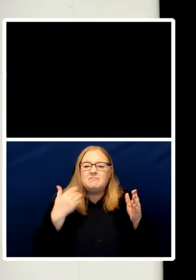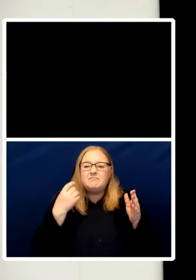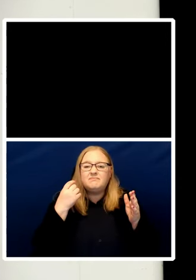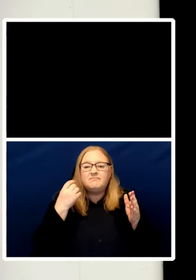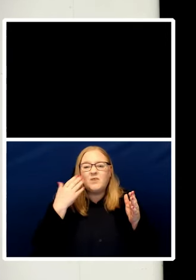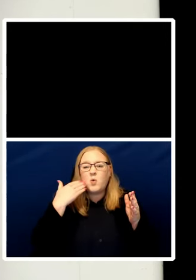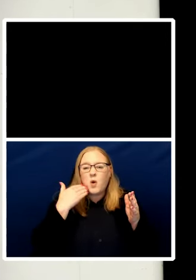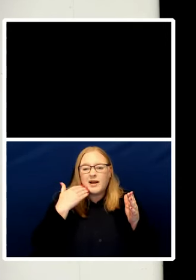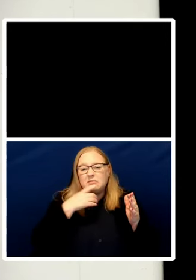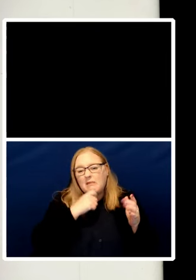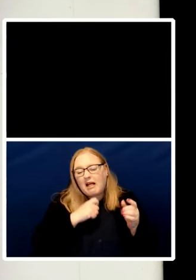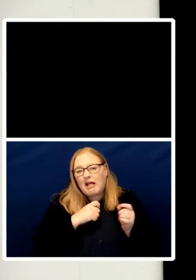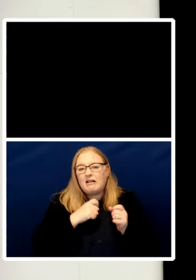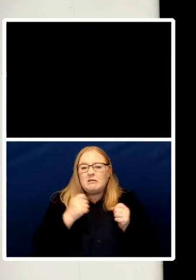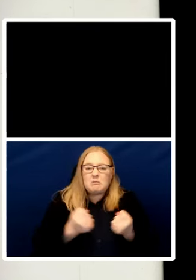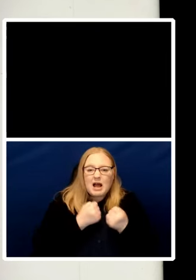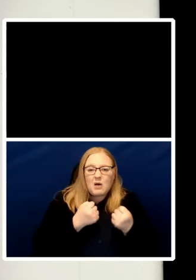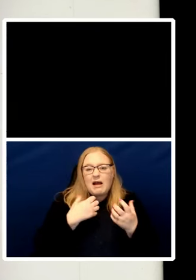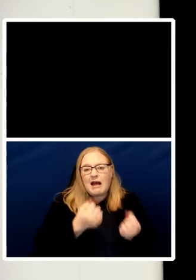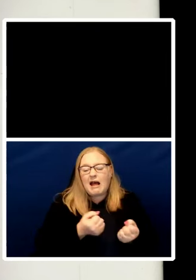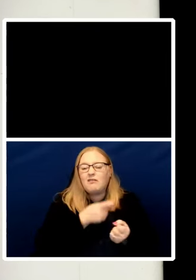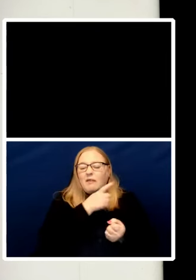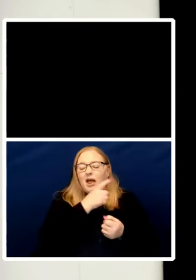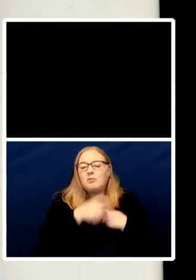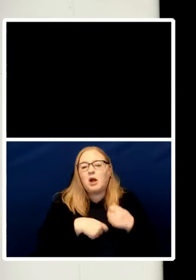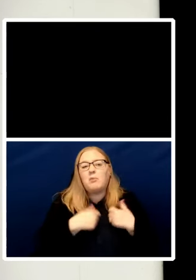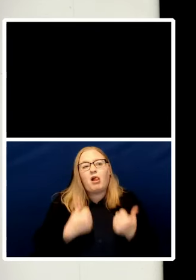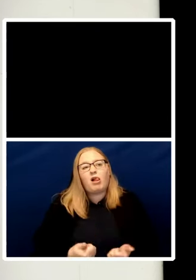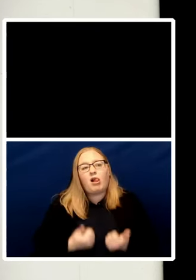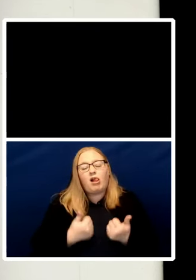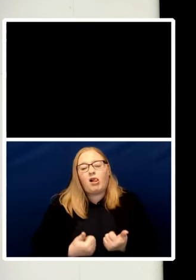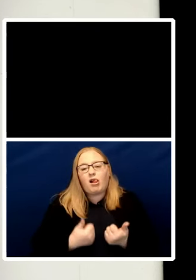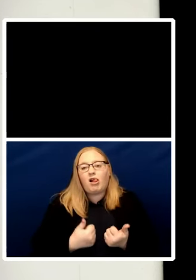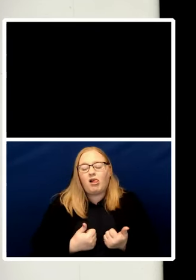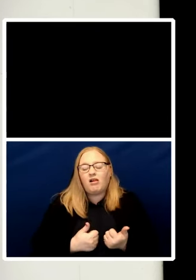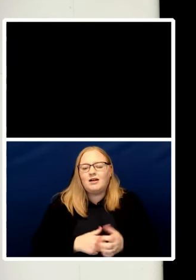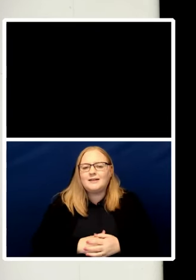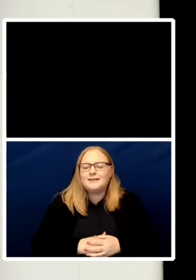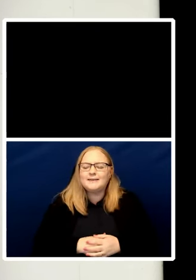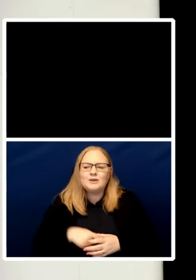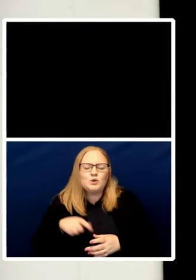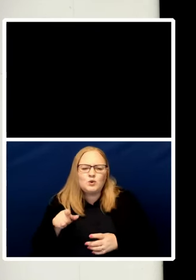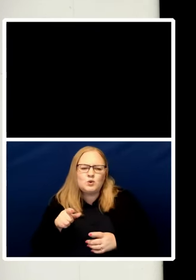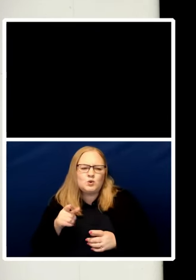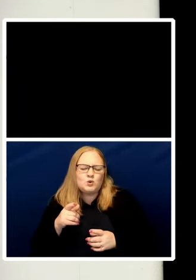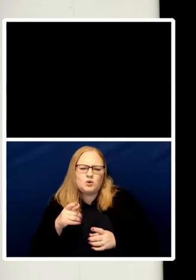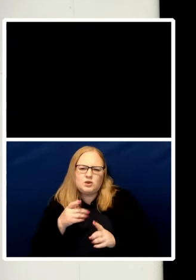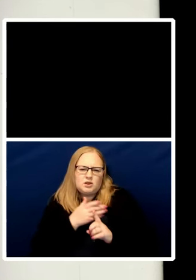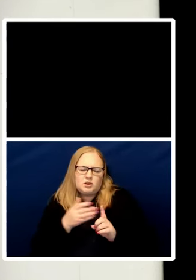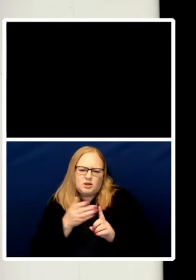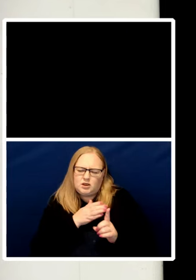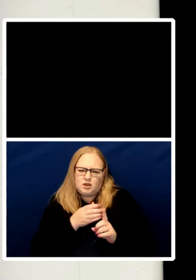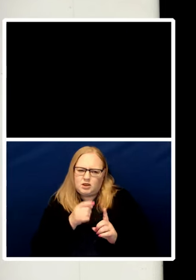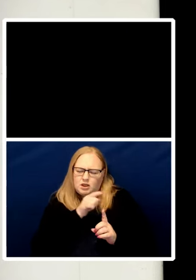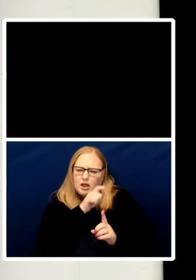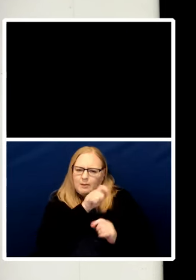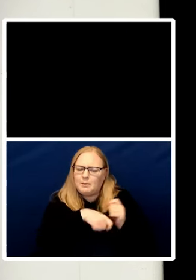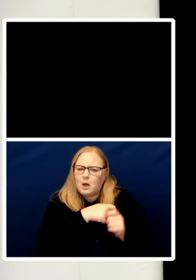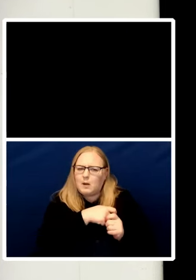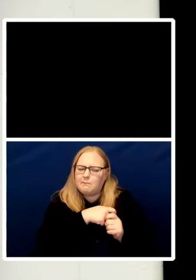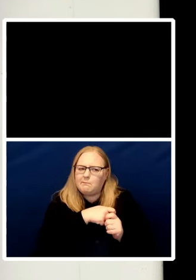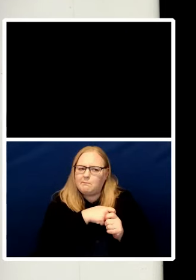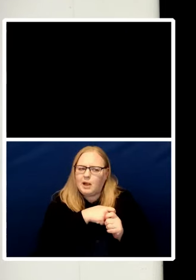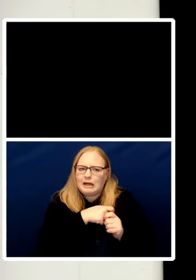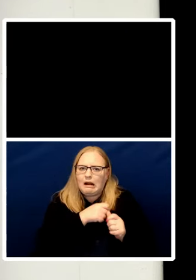manipulated him into a corner so embarrassing so contradictory that I think for a brief moment he even noticed it himself